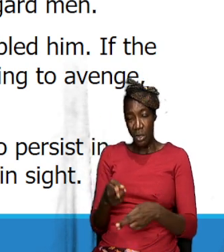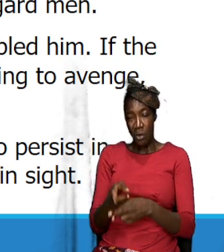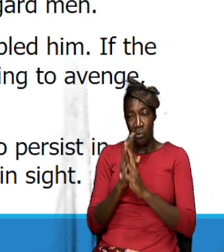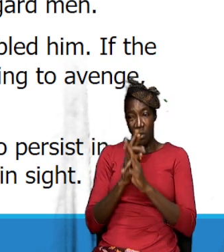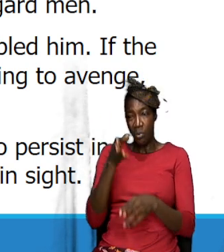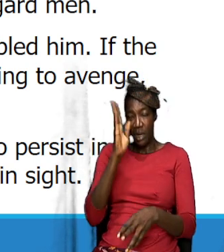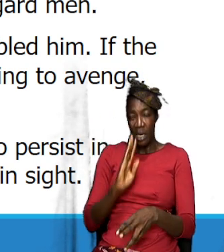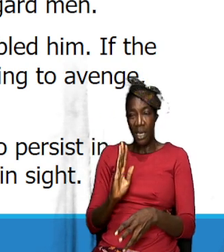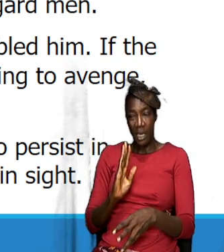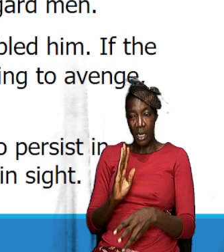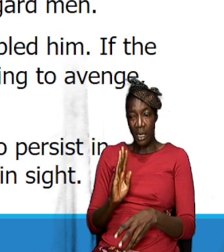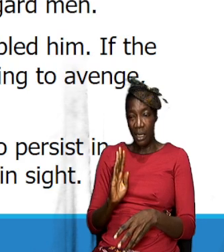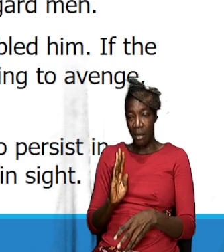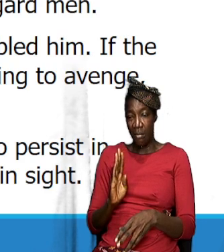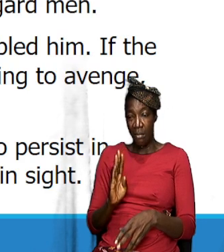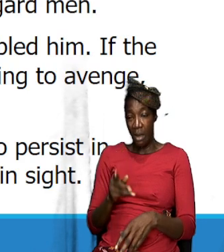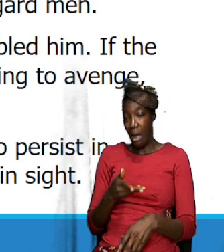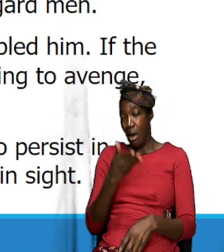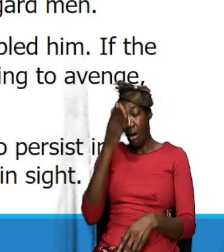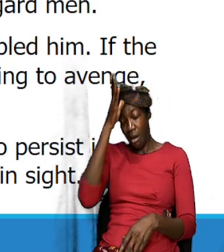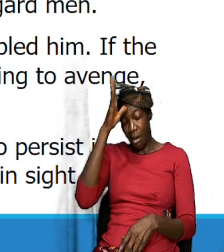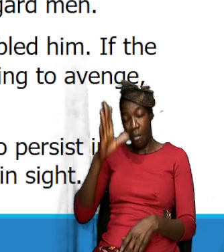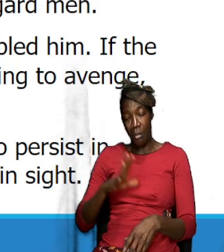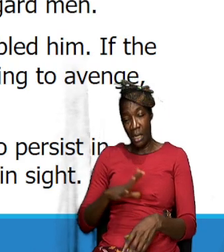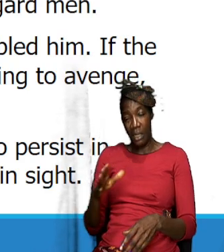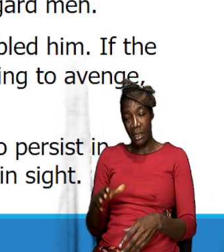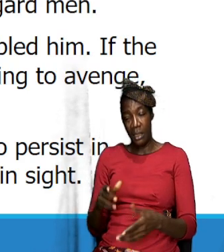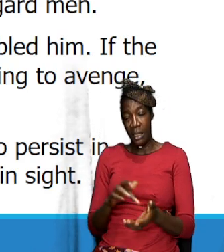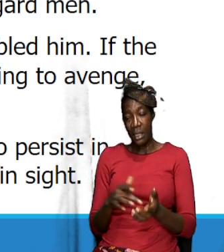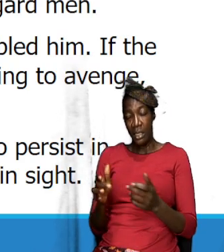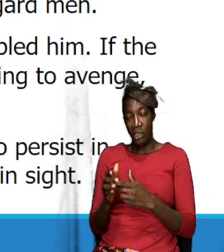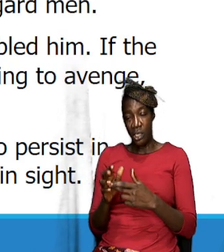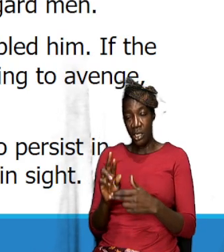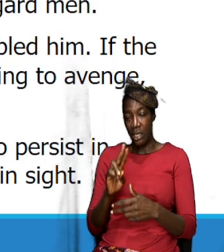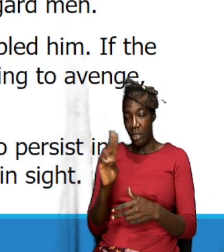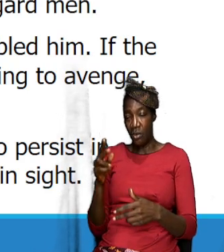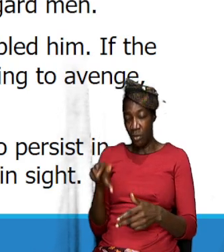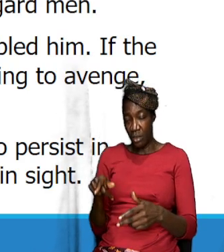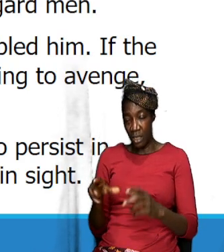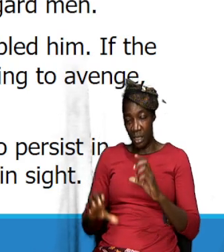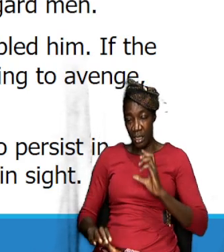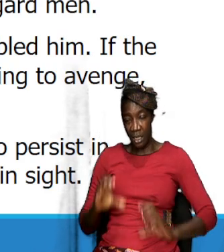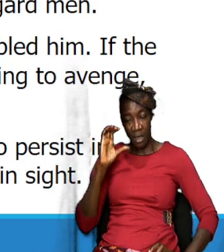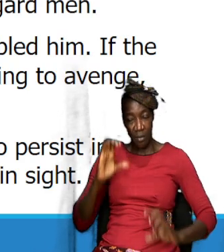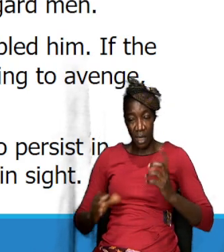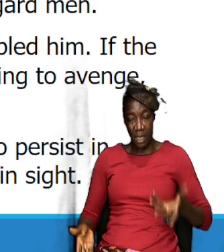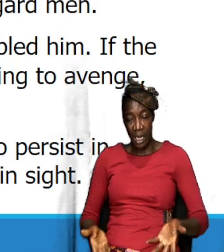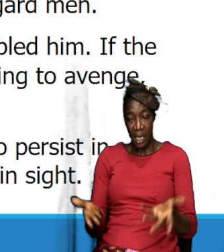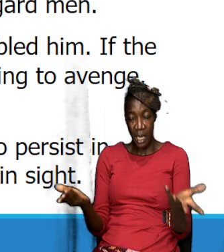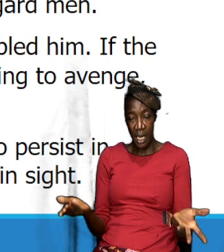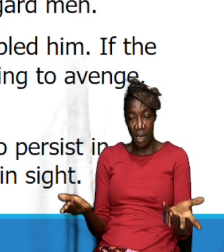they have no regard for you now Jesus used this character here in this parable